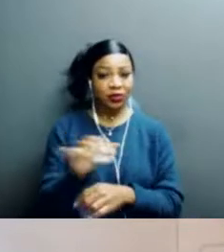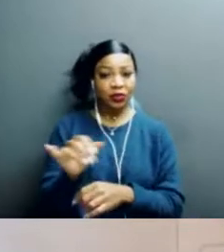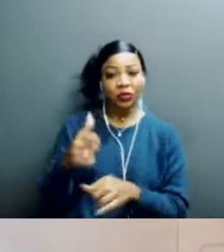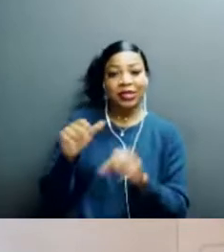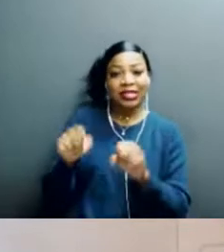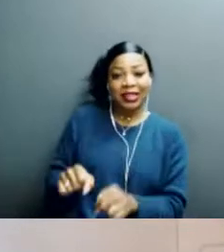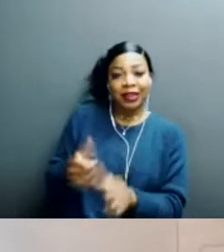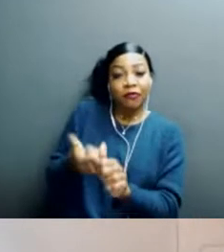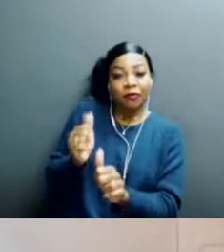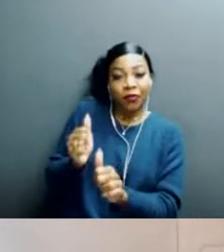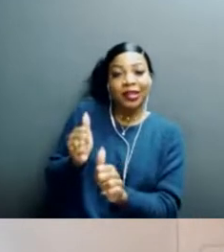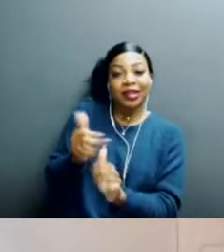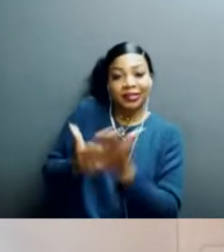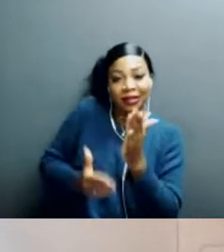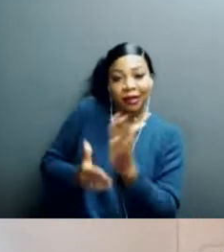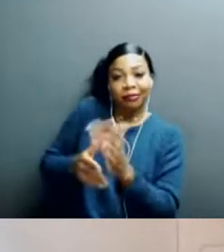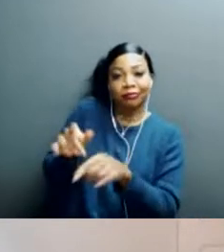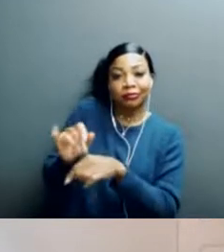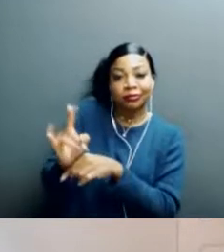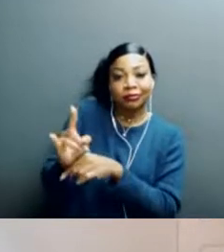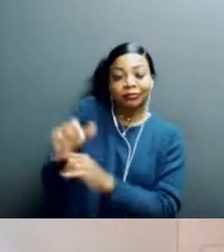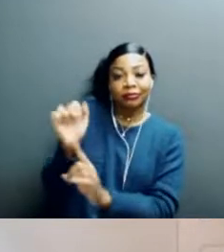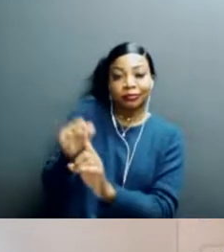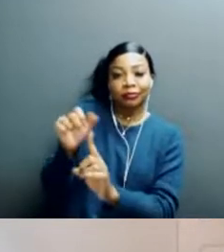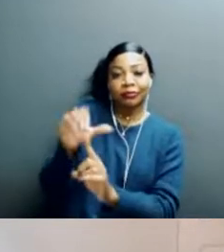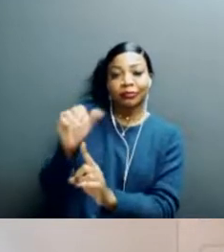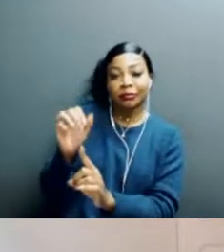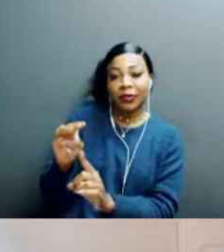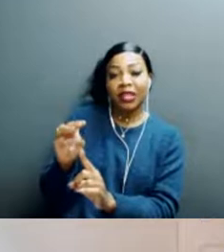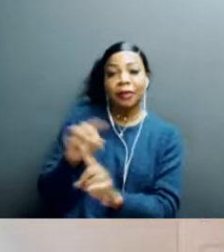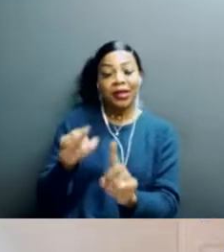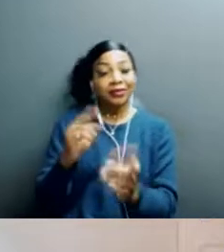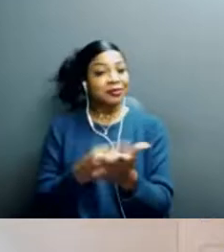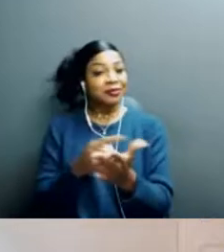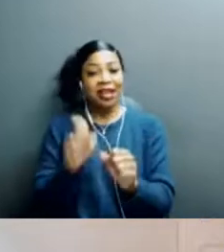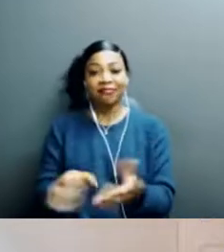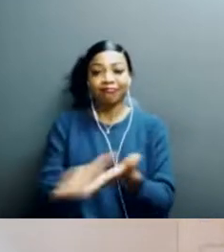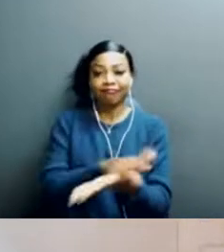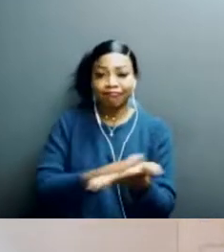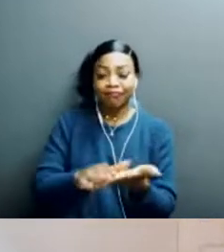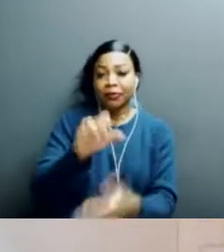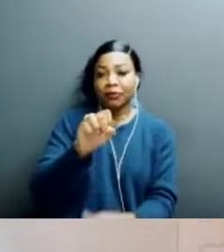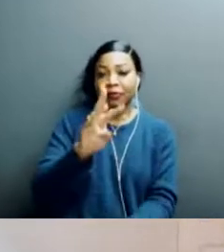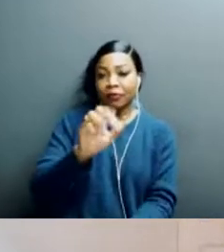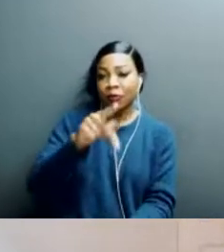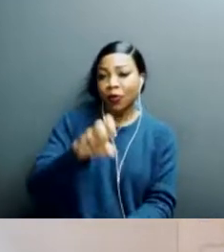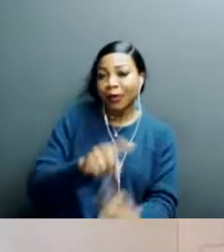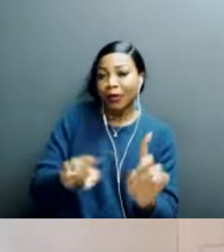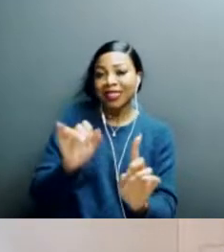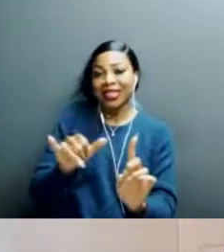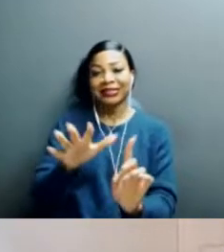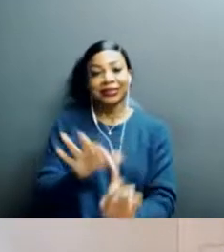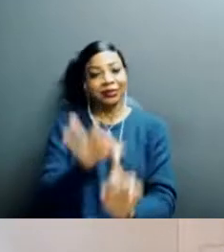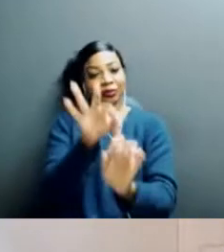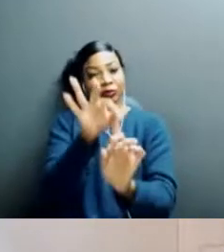avoid them, but that, um, an instance where you would have to completely wipe your device, for example, is quite, is quite rare. Um, but yeah, we have,